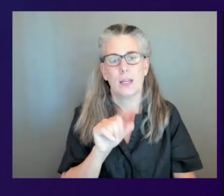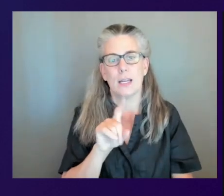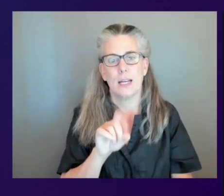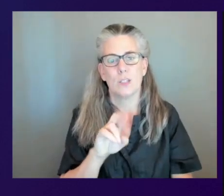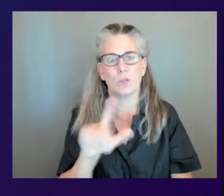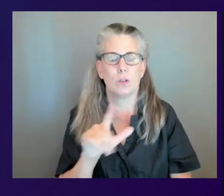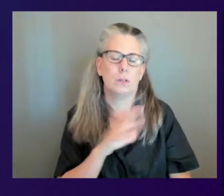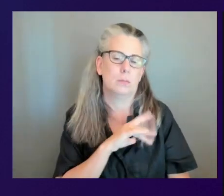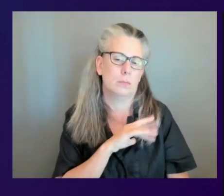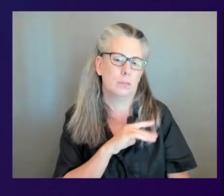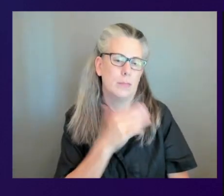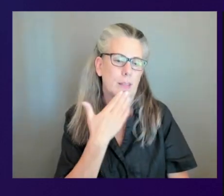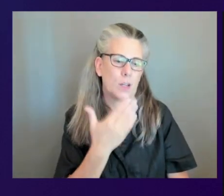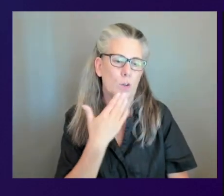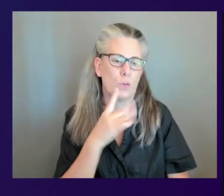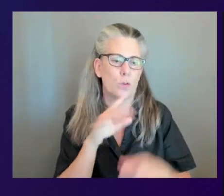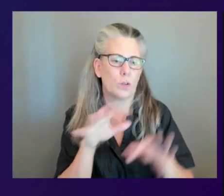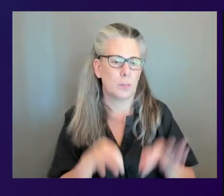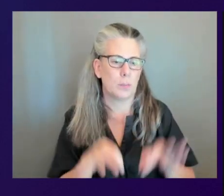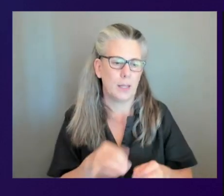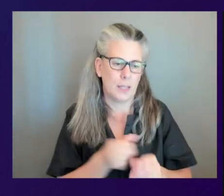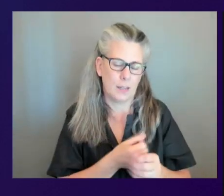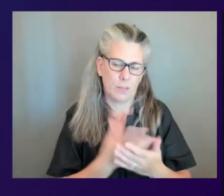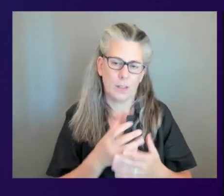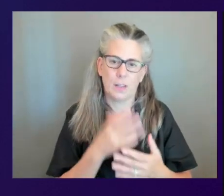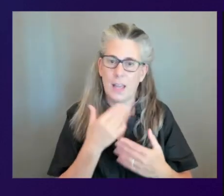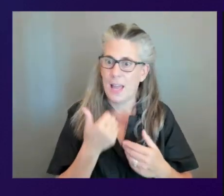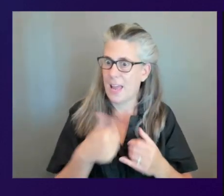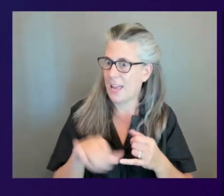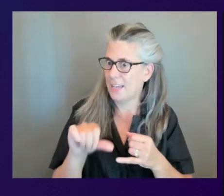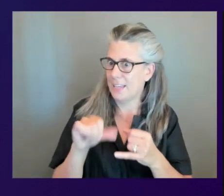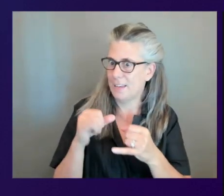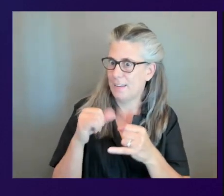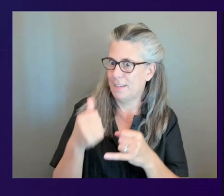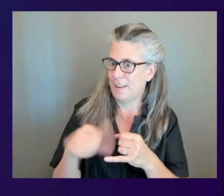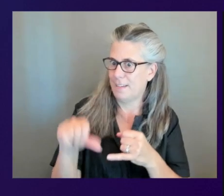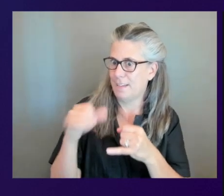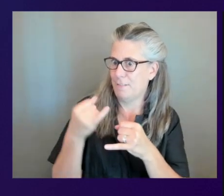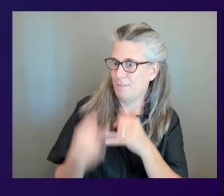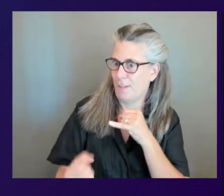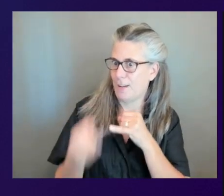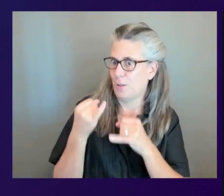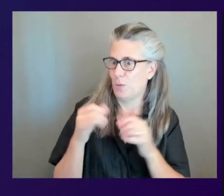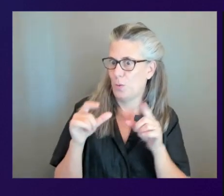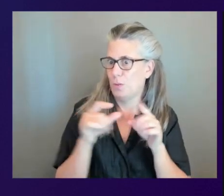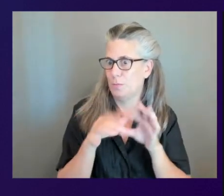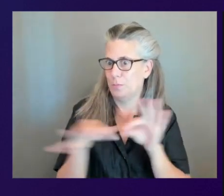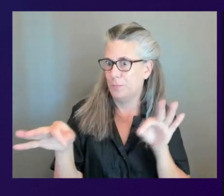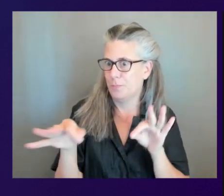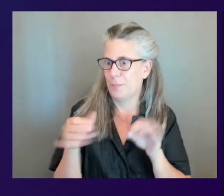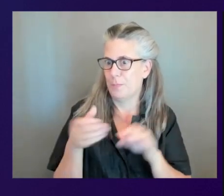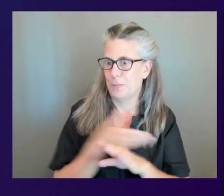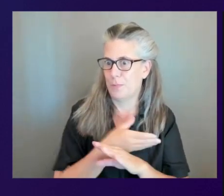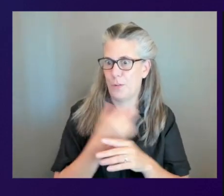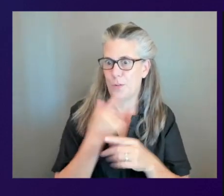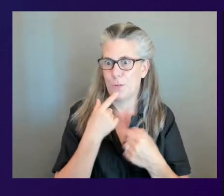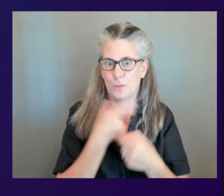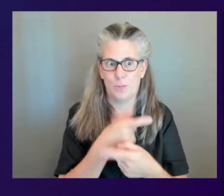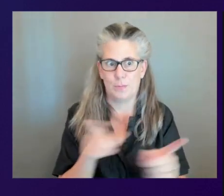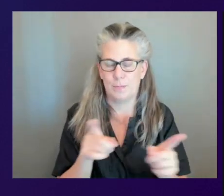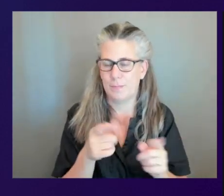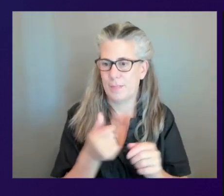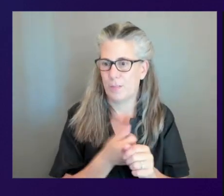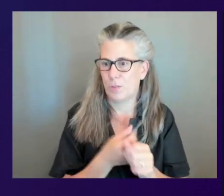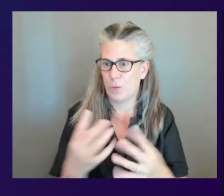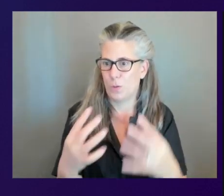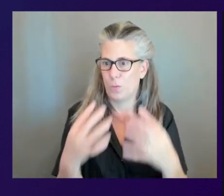the things do you have any final words for our friends who are watching live on euc innovation day yeah thanks for having me and i think coming up